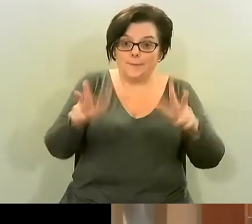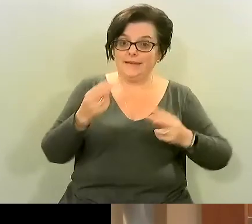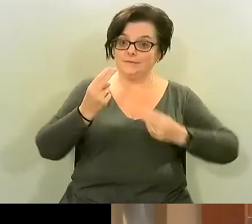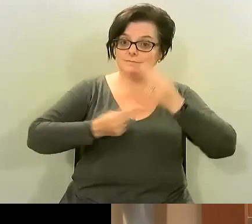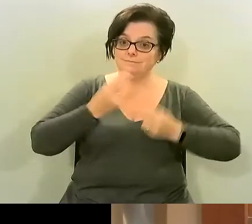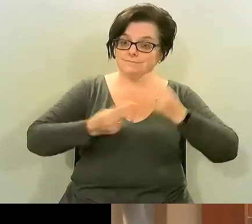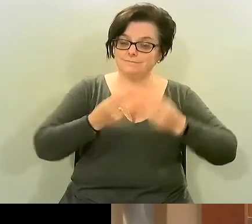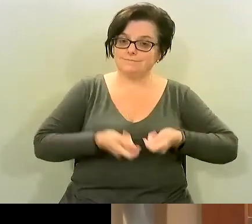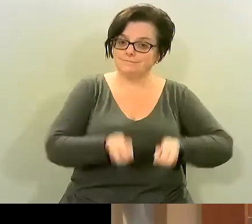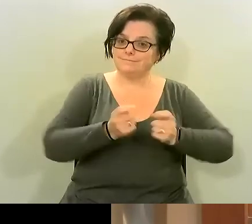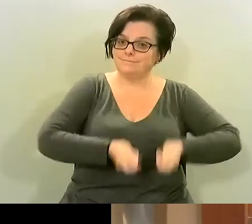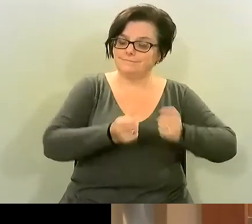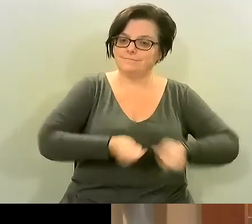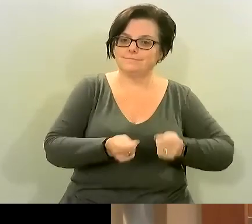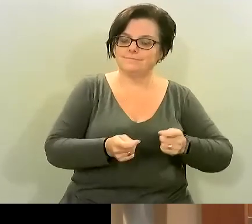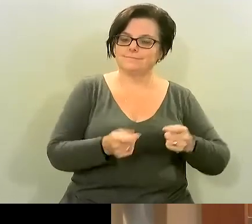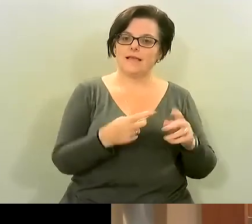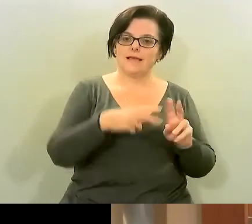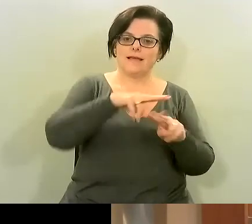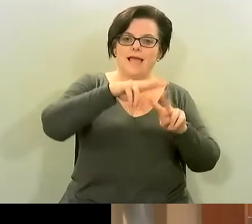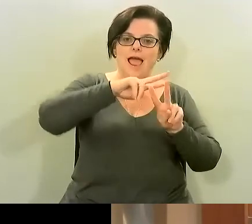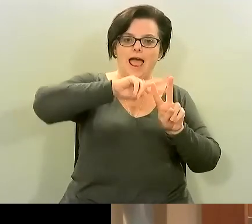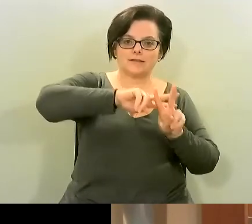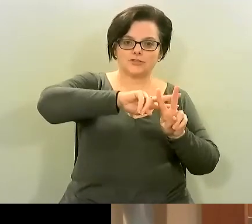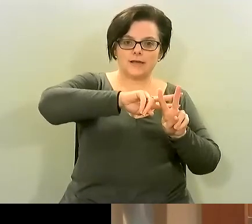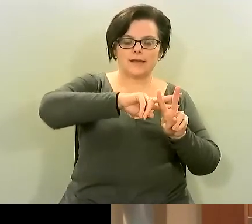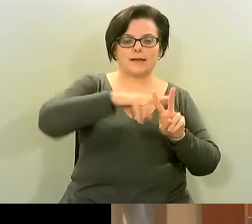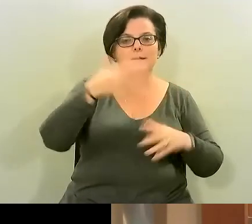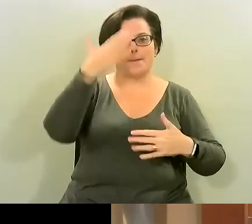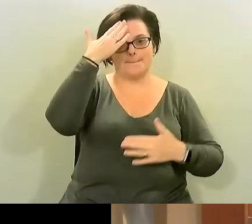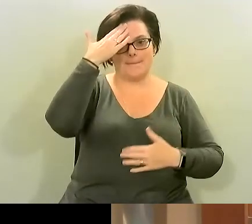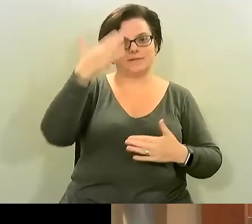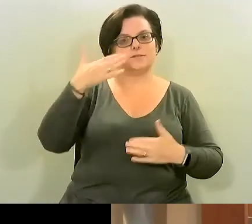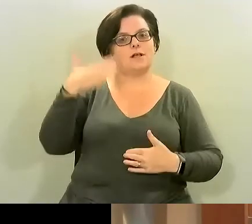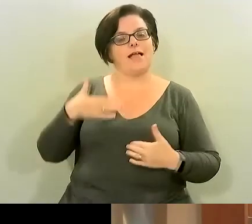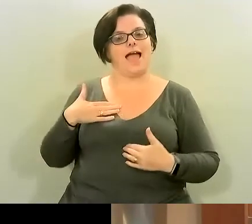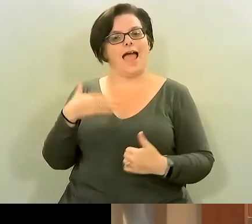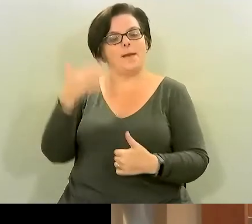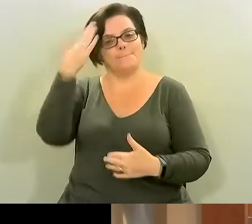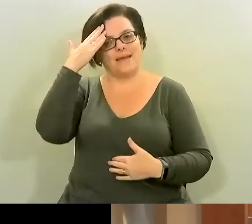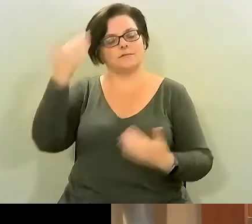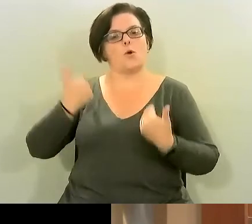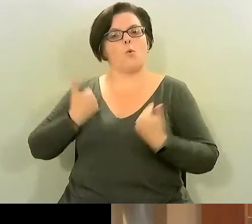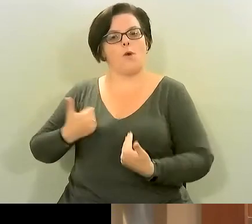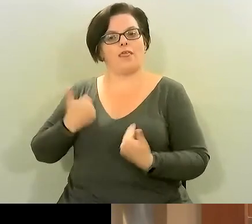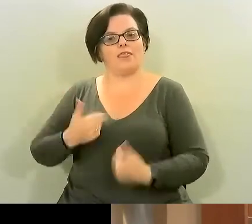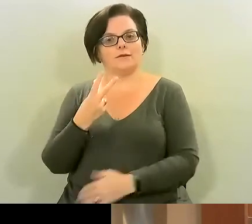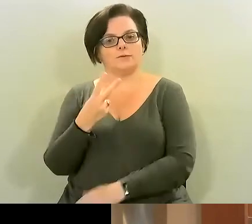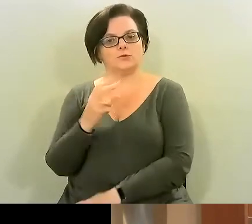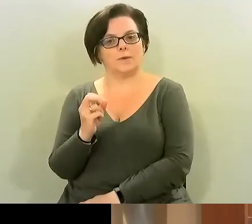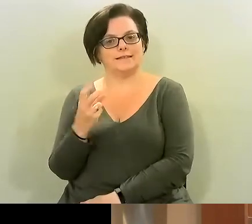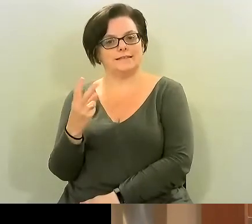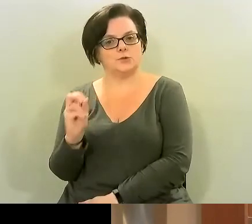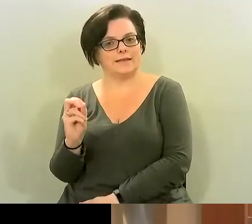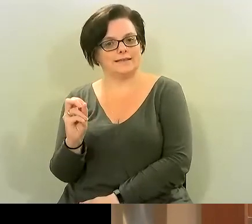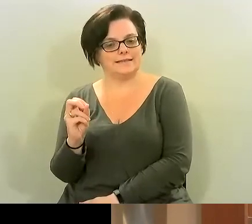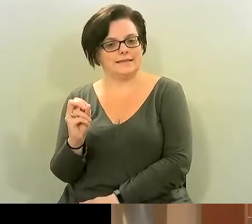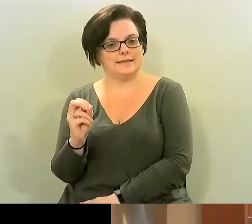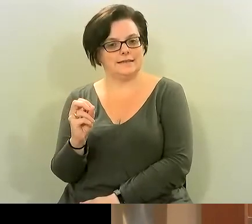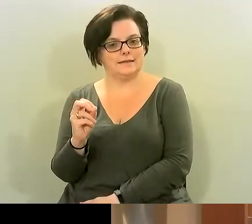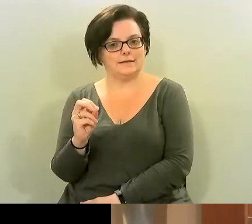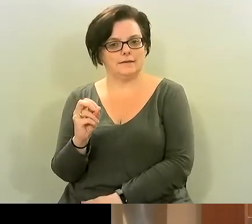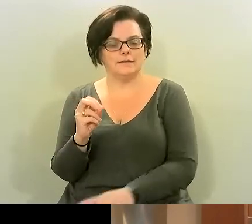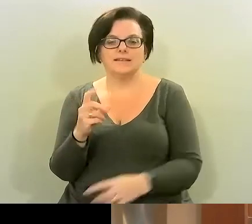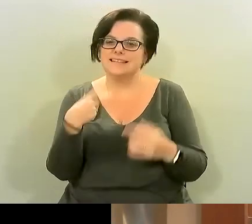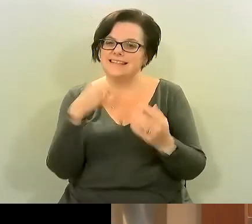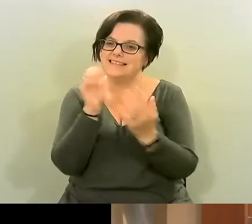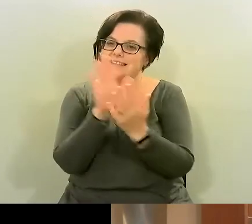um hashtag mental wealth 2020 i think it should have been in your um your